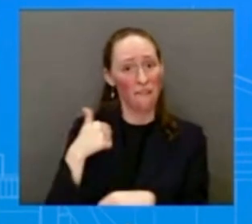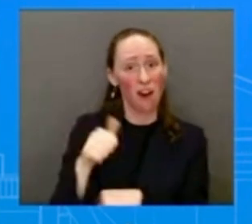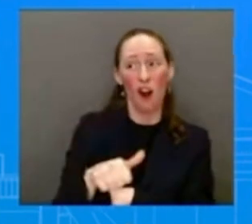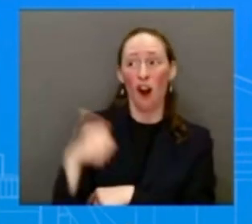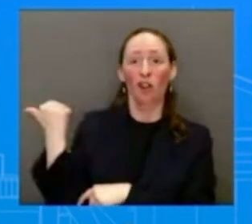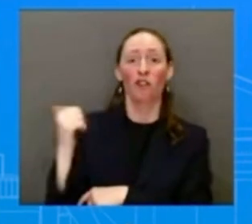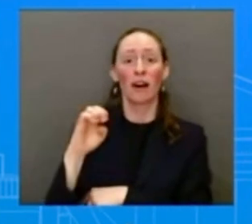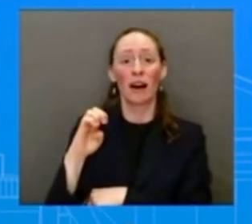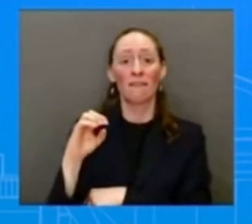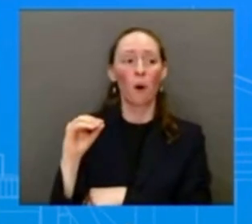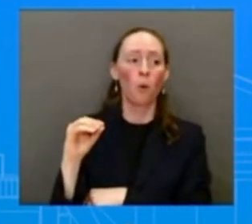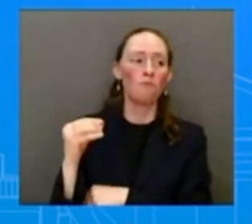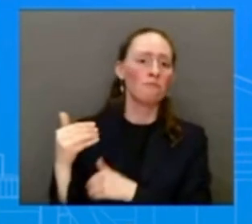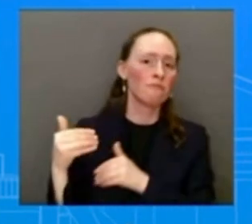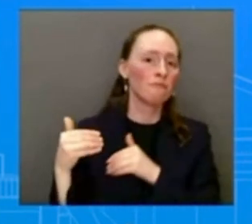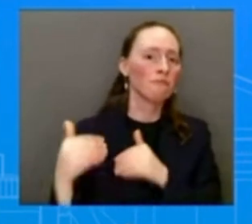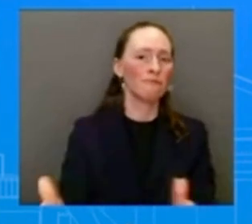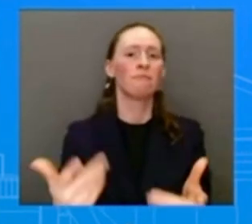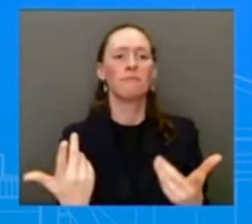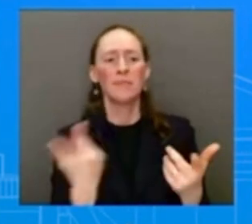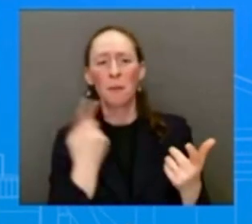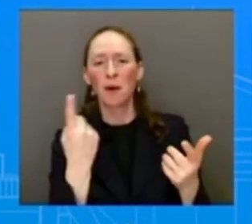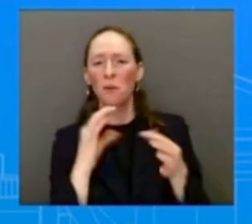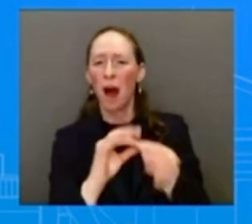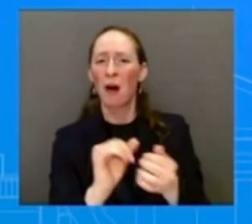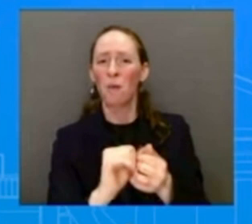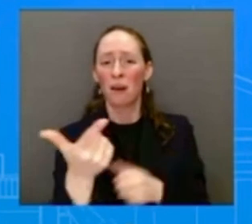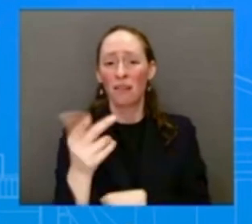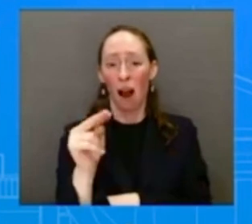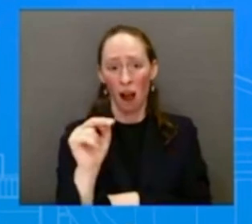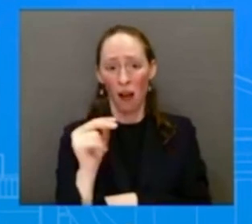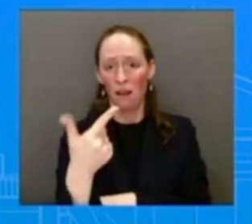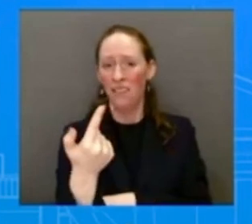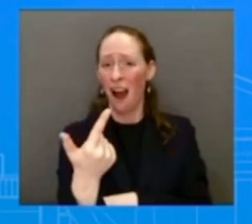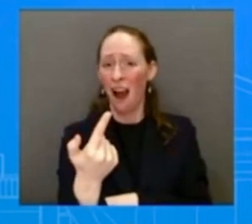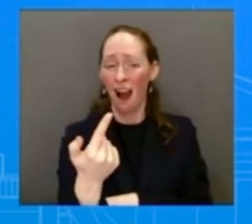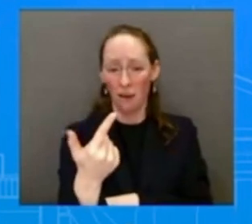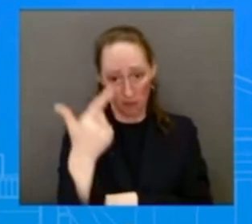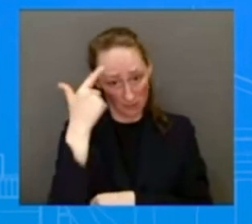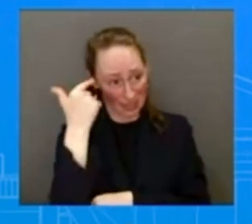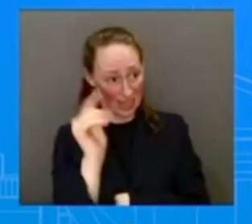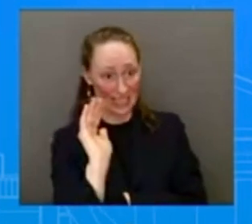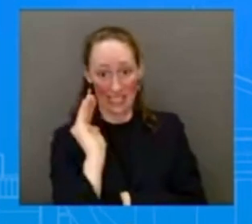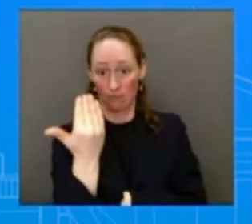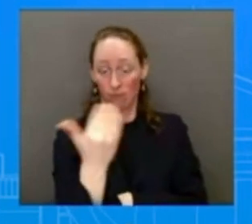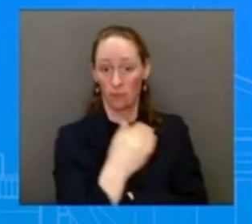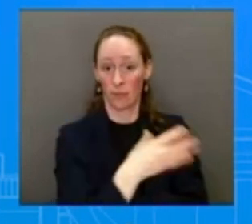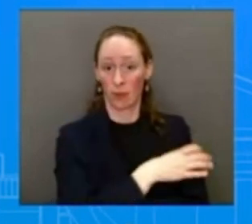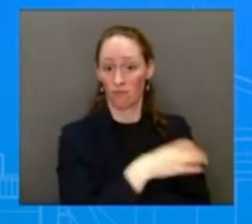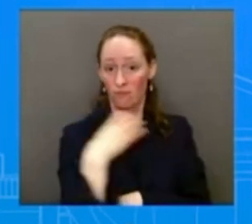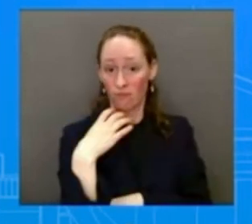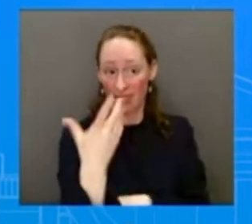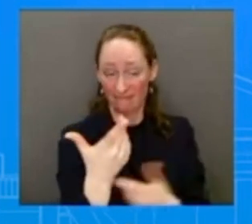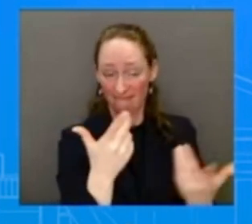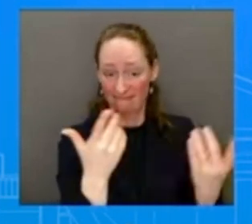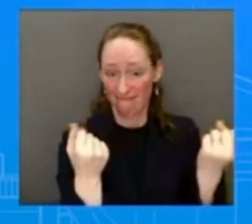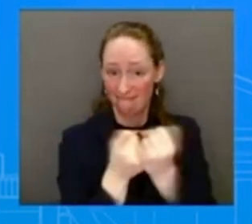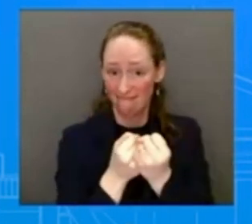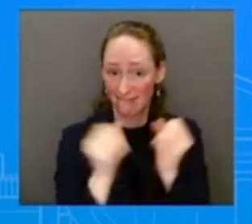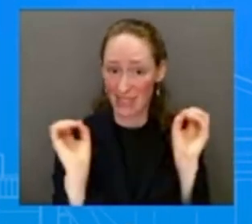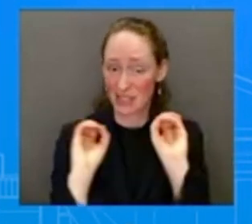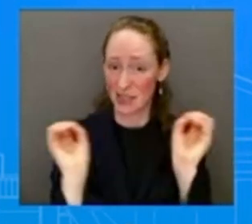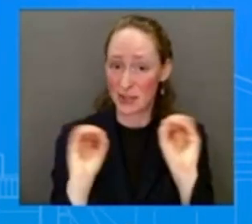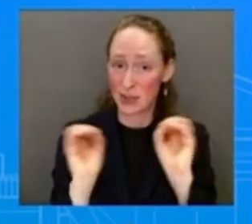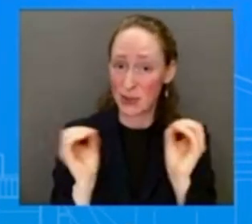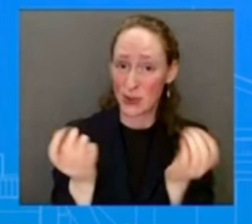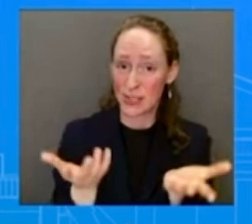lack of support for these things in Congress? So we don't have anything to preview at this time on any